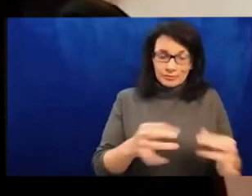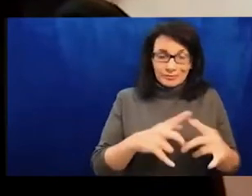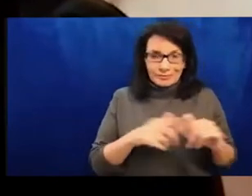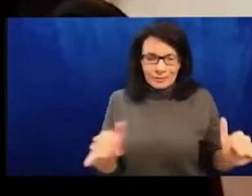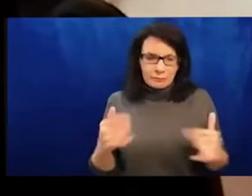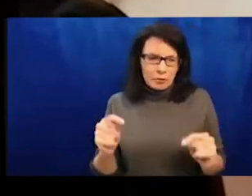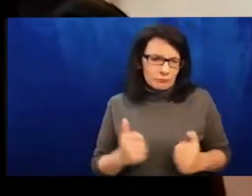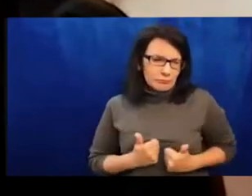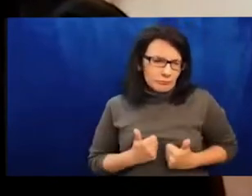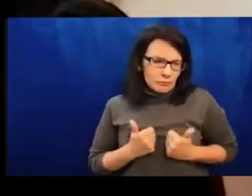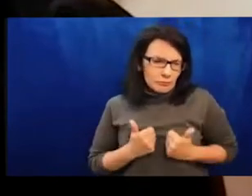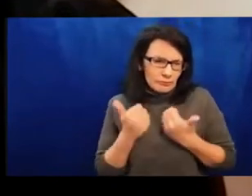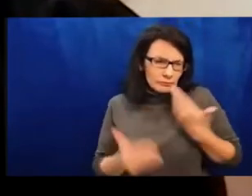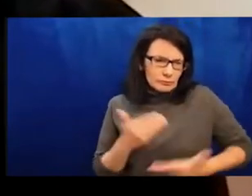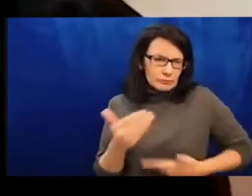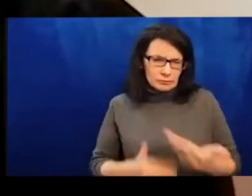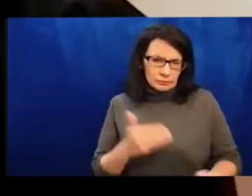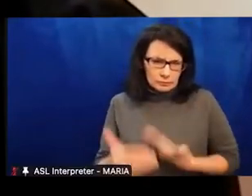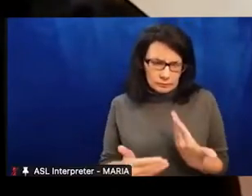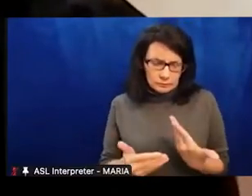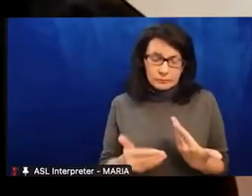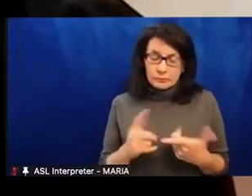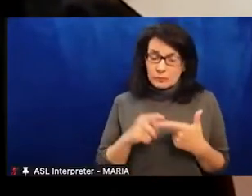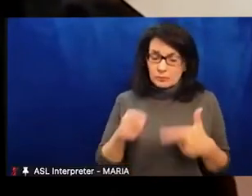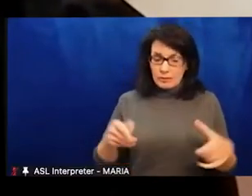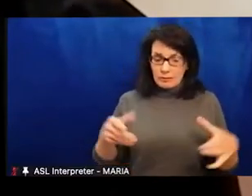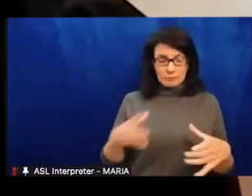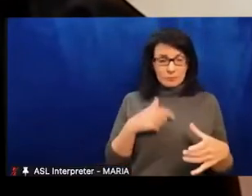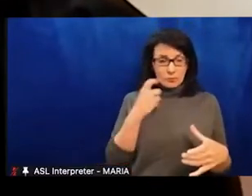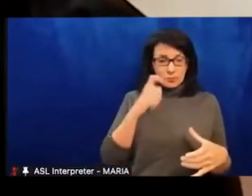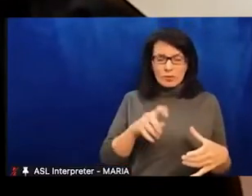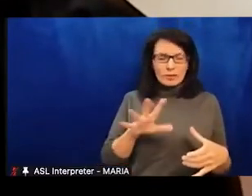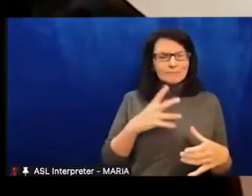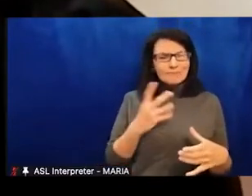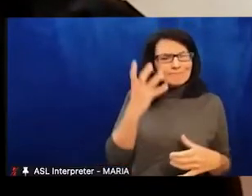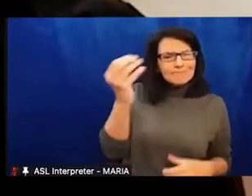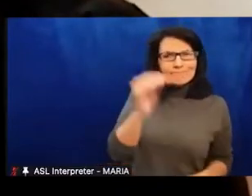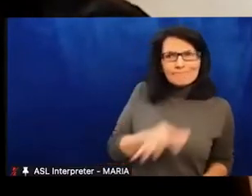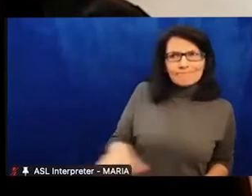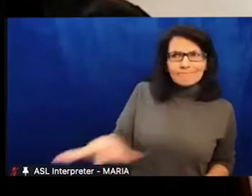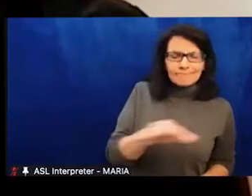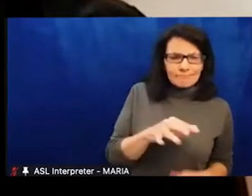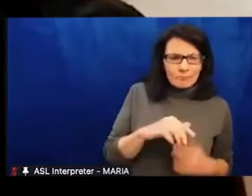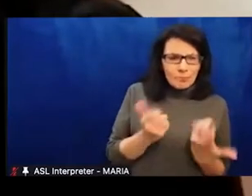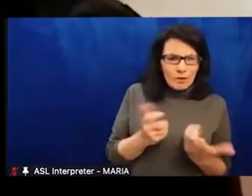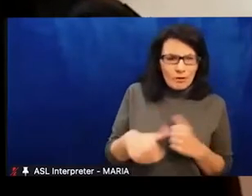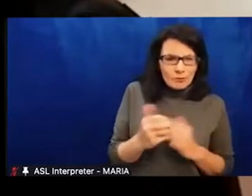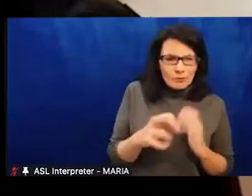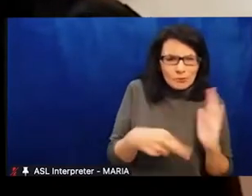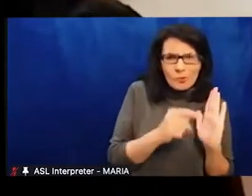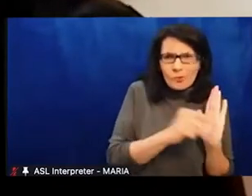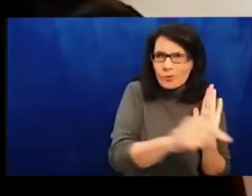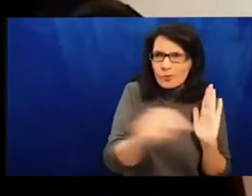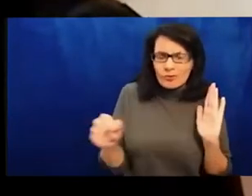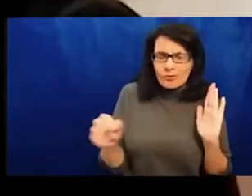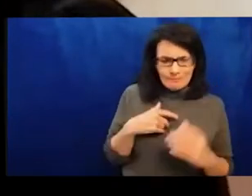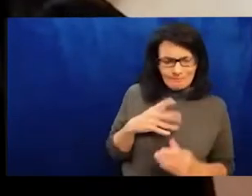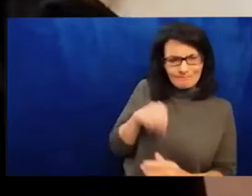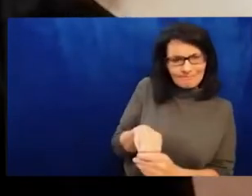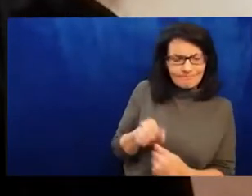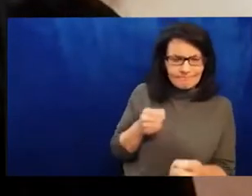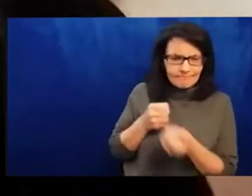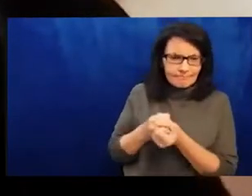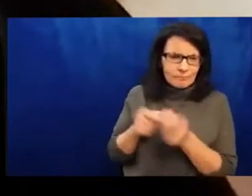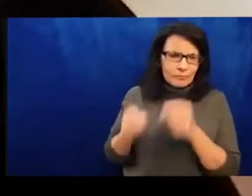oppressed people internationally? We recognize and respect that Ukrainians and Ukrainian artists are currently fighting the Russian invasion and